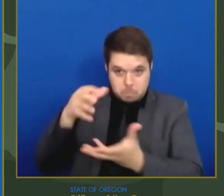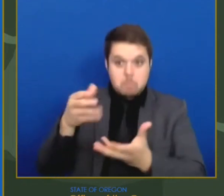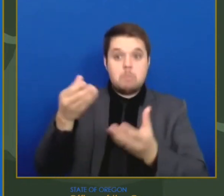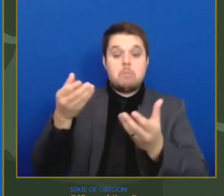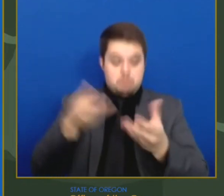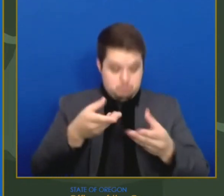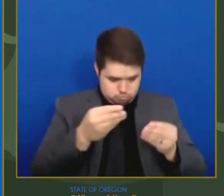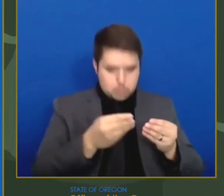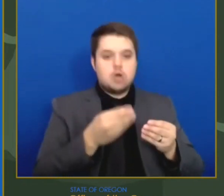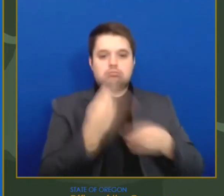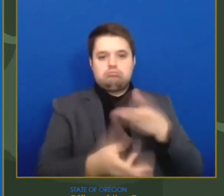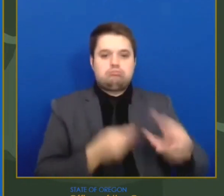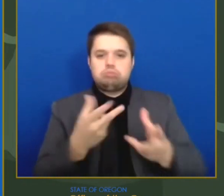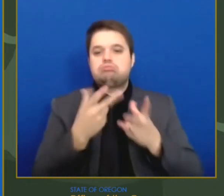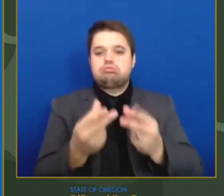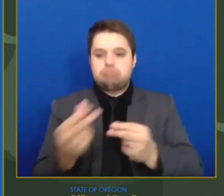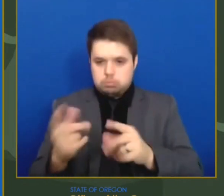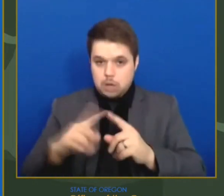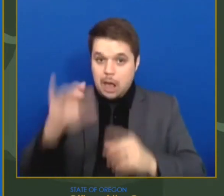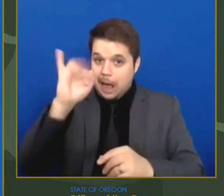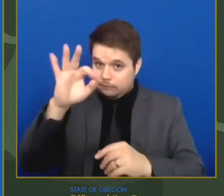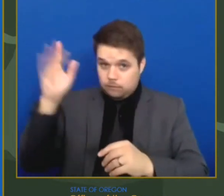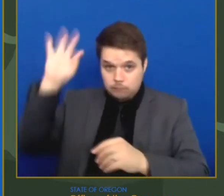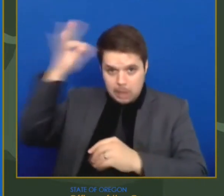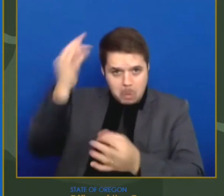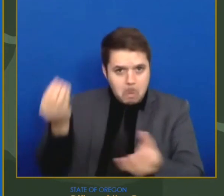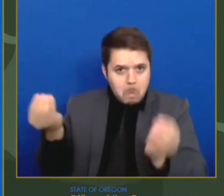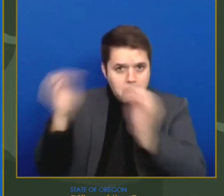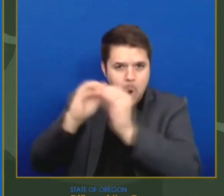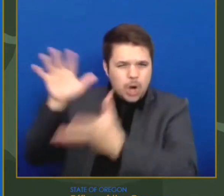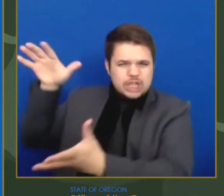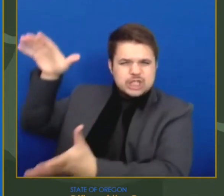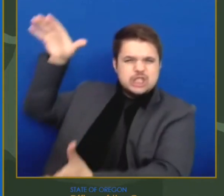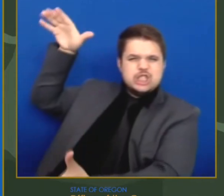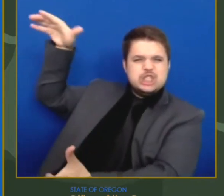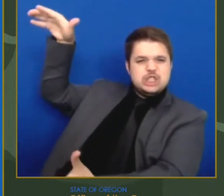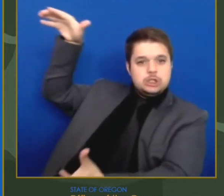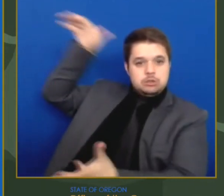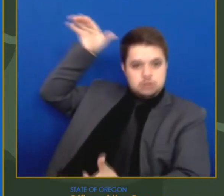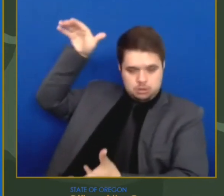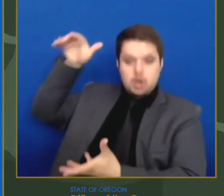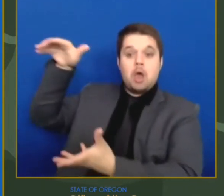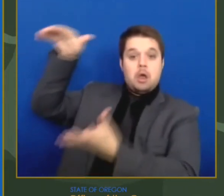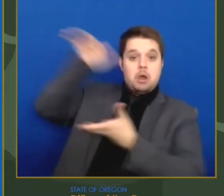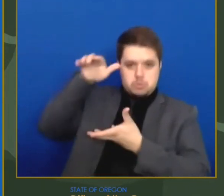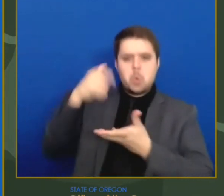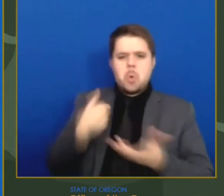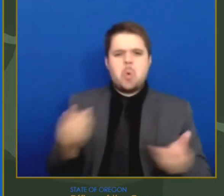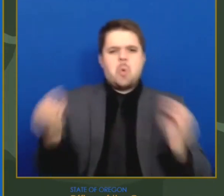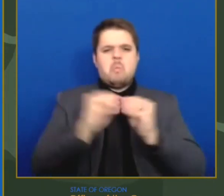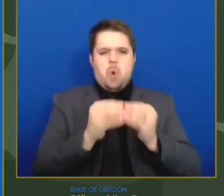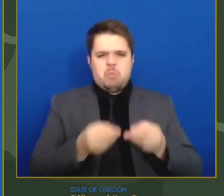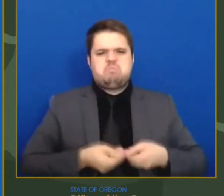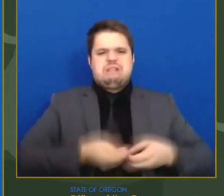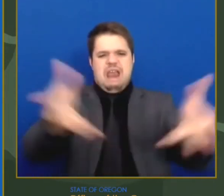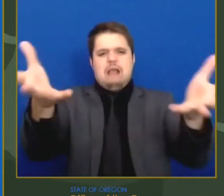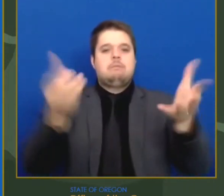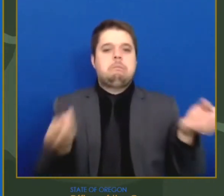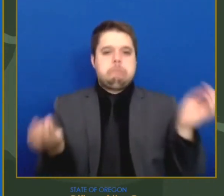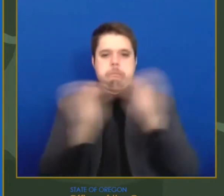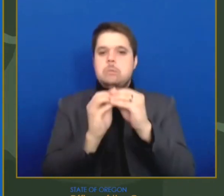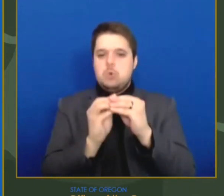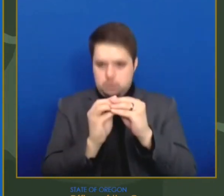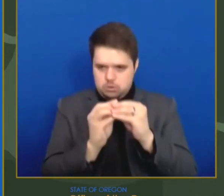However, we need to know when more vaccine vials will actually arrive in Oregon as promised before we can tell a frontline